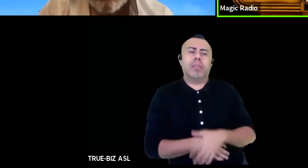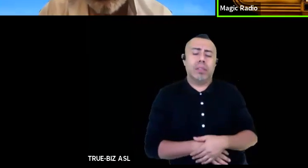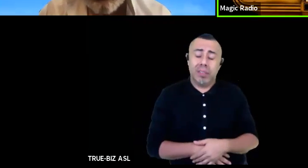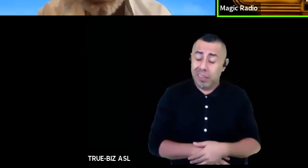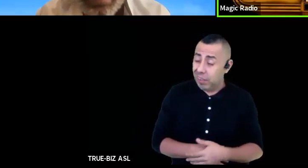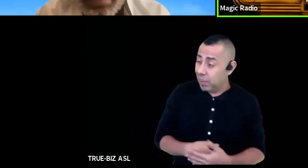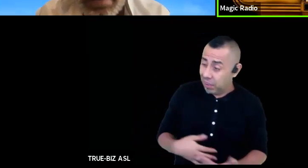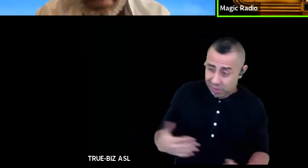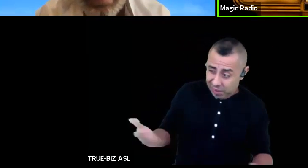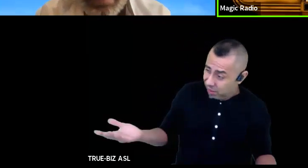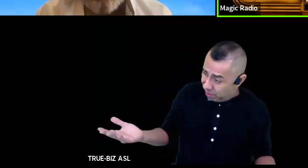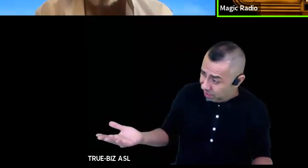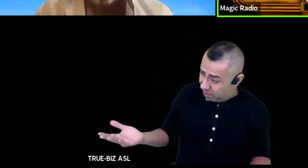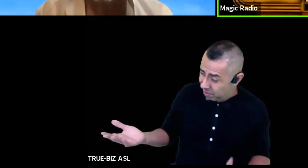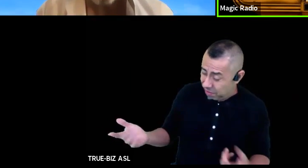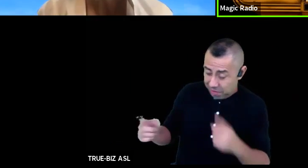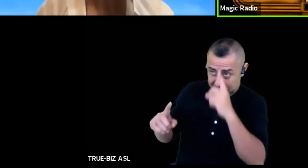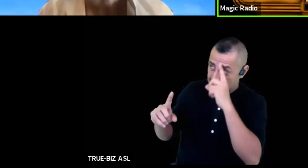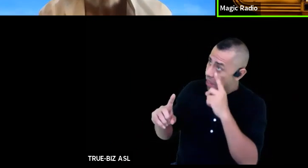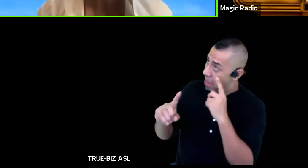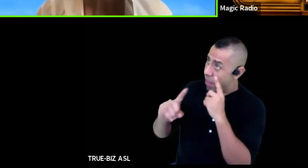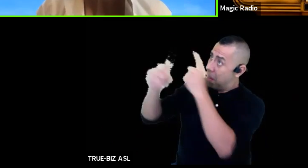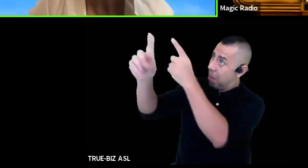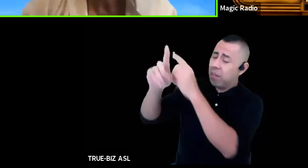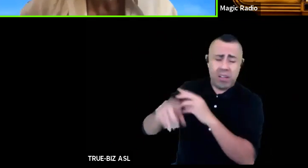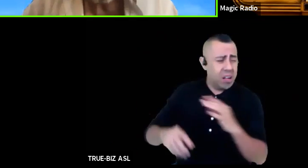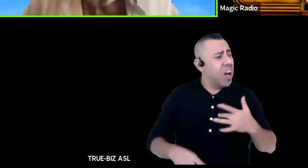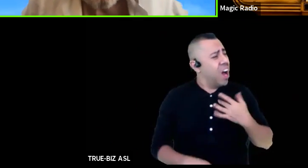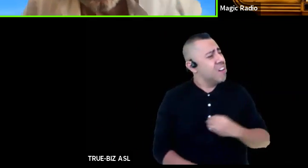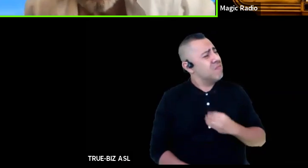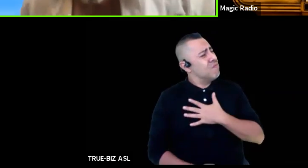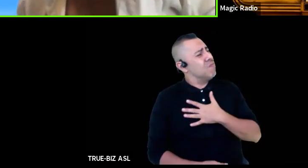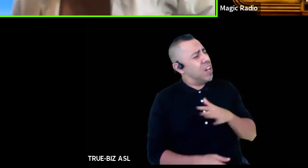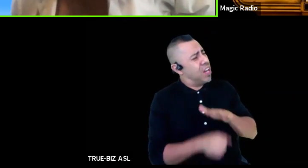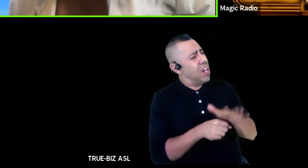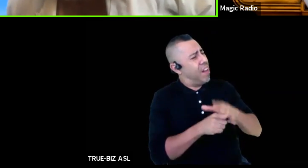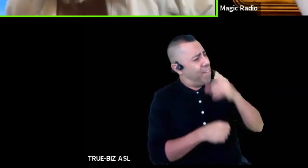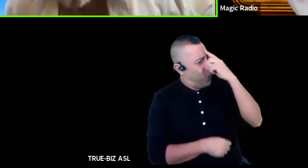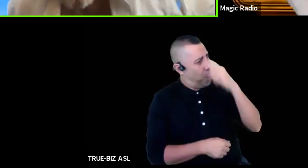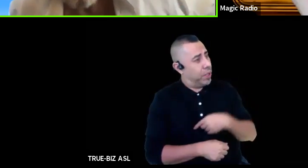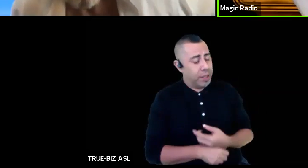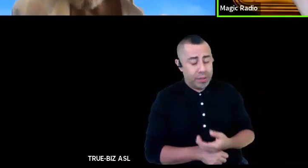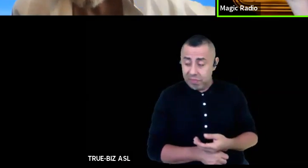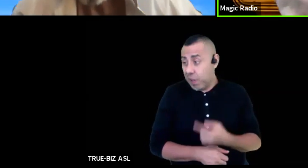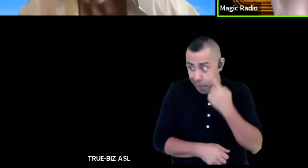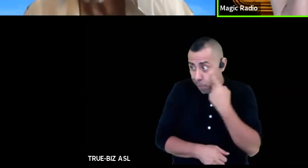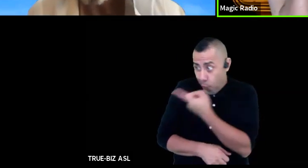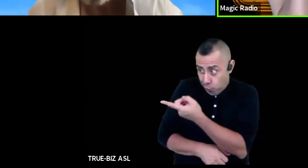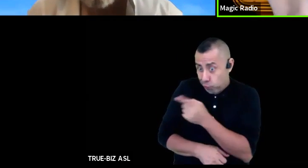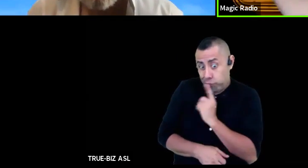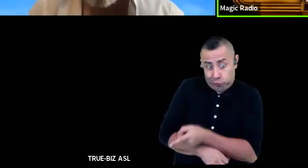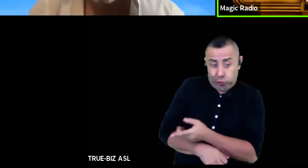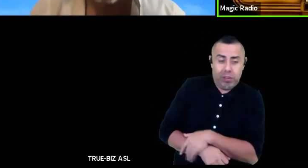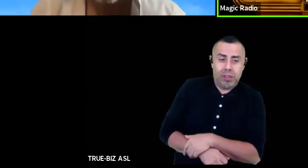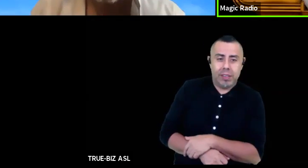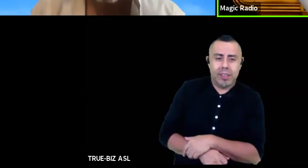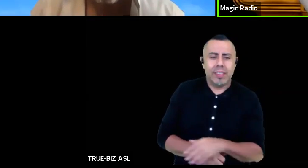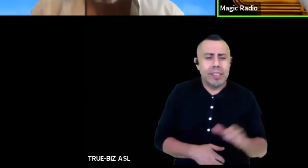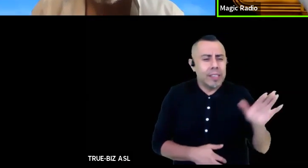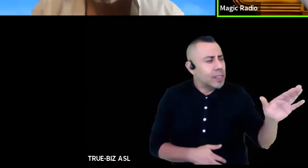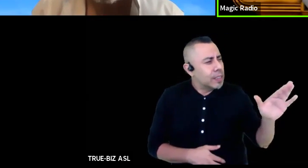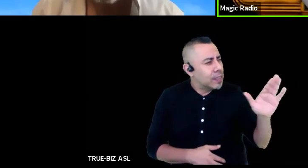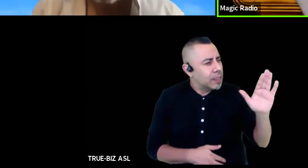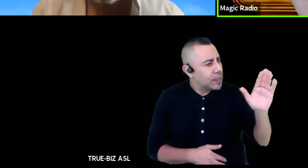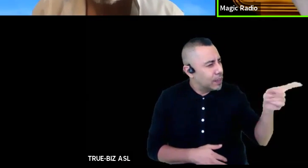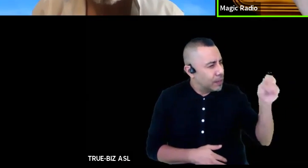it's reward enough for me it would be listen you sick old man I certainly hope